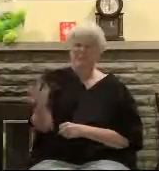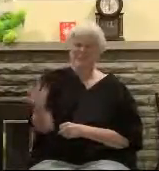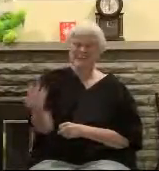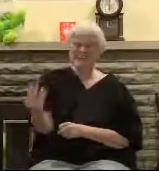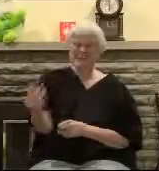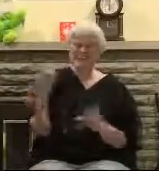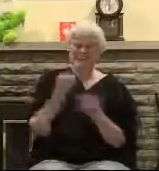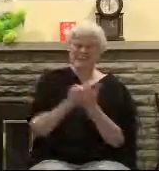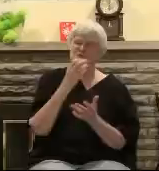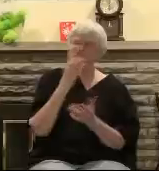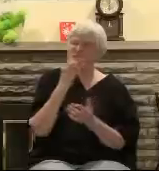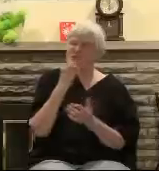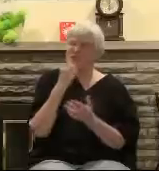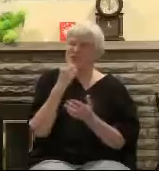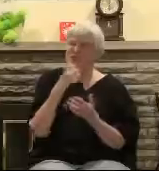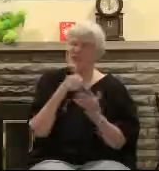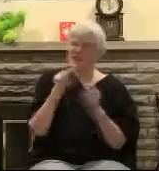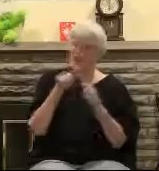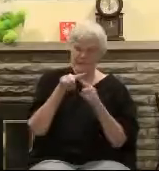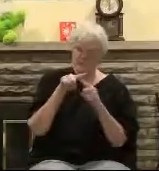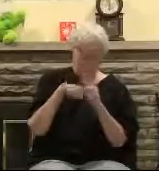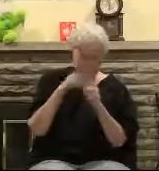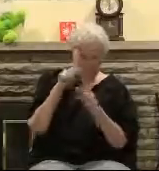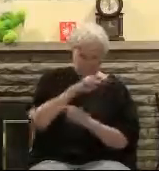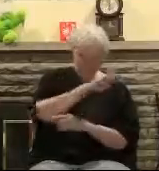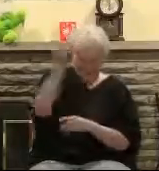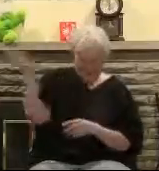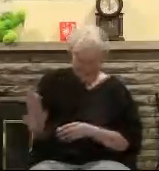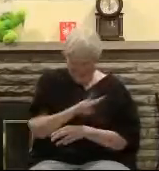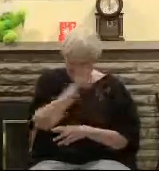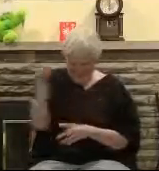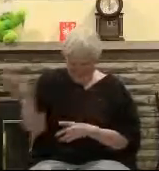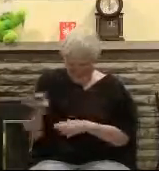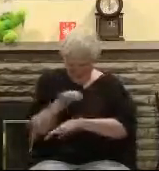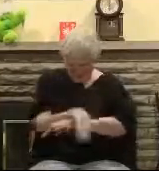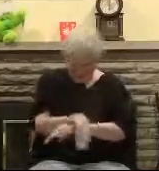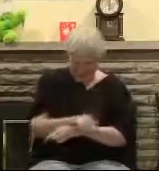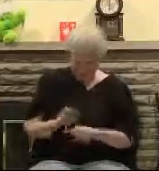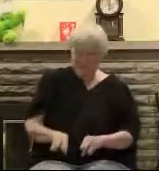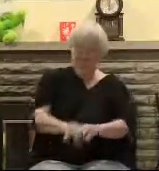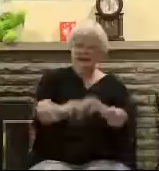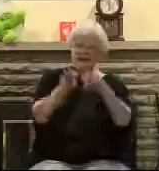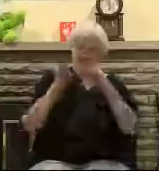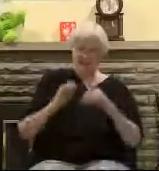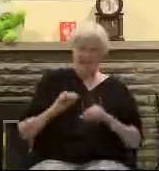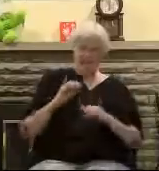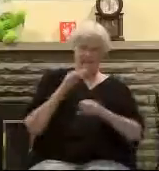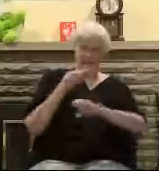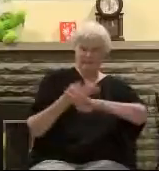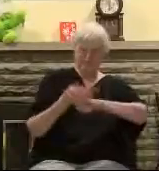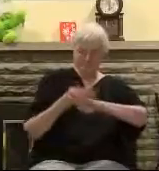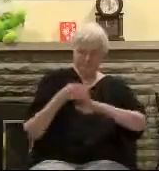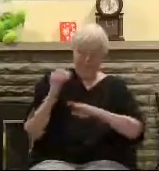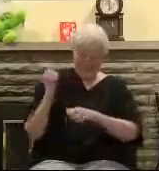of his crucifixion. And if you go to 30 AD and look at your calendar that was a Wednesday. Wednesday night he was buried right